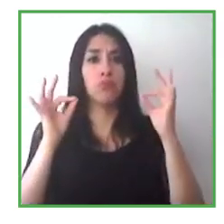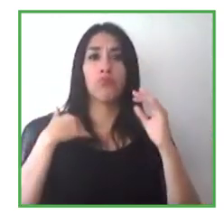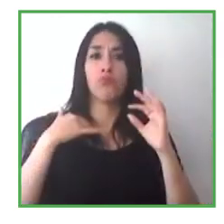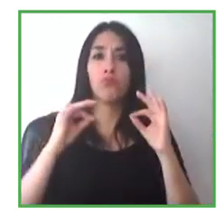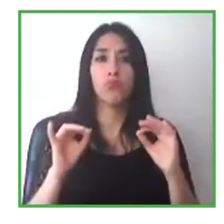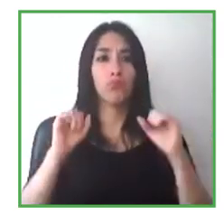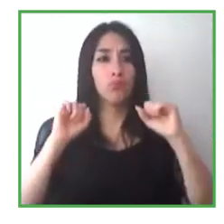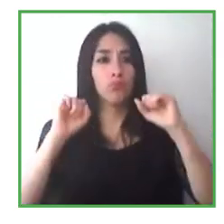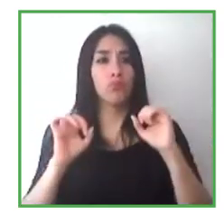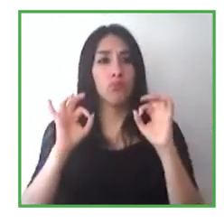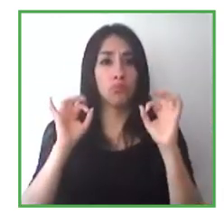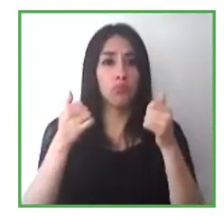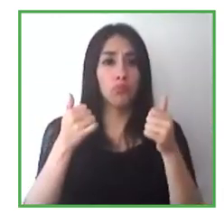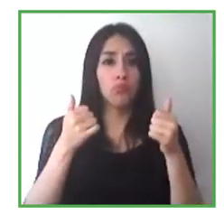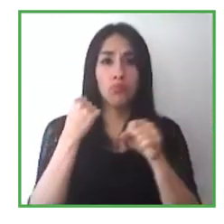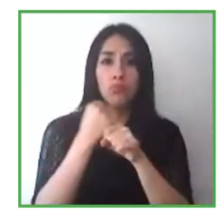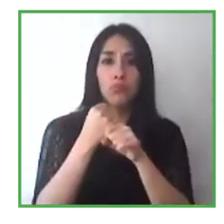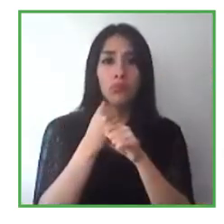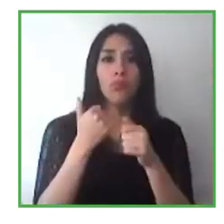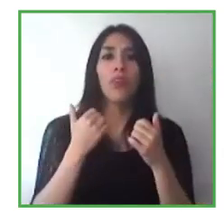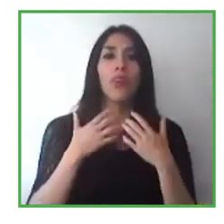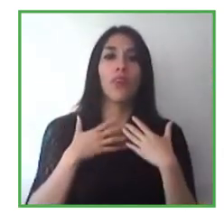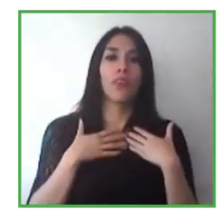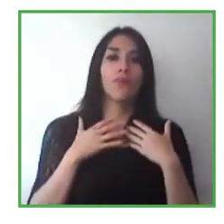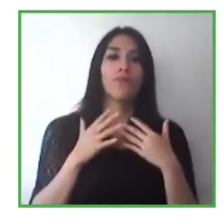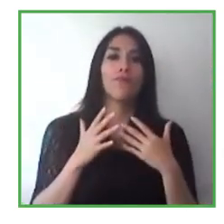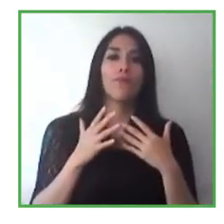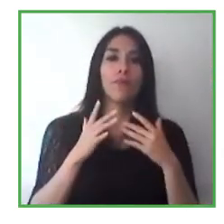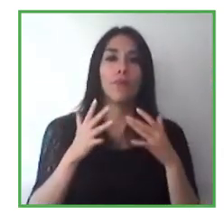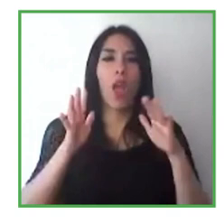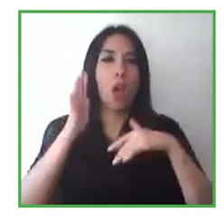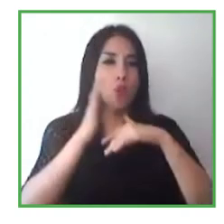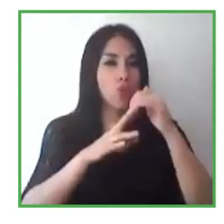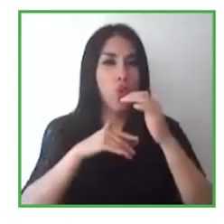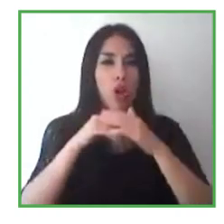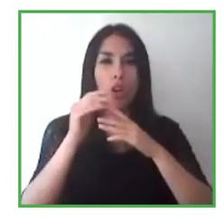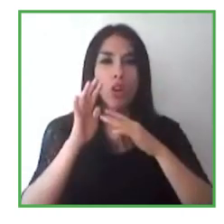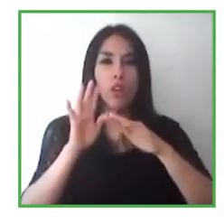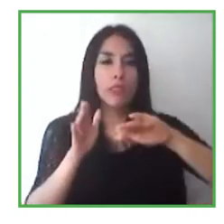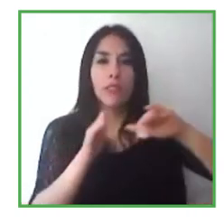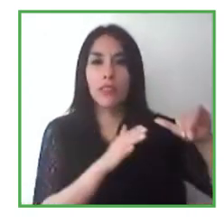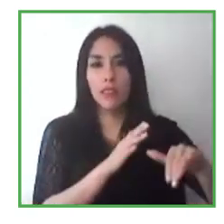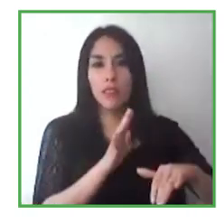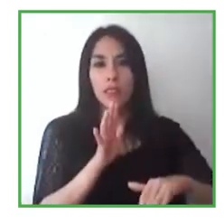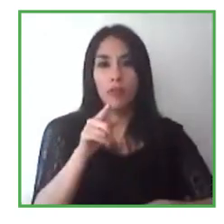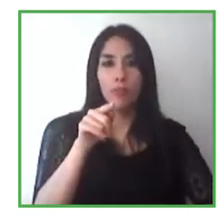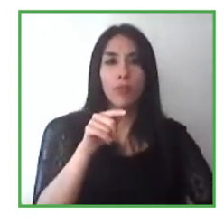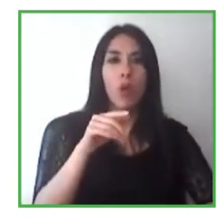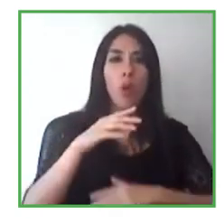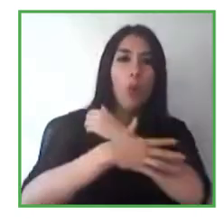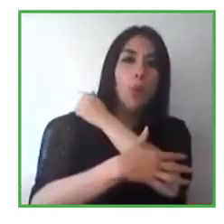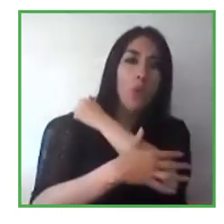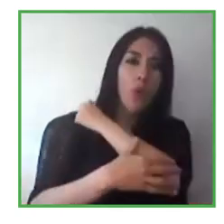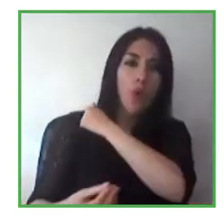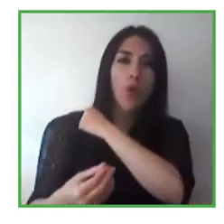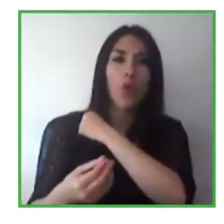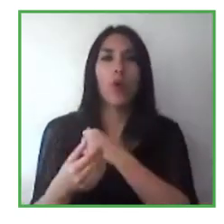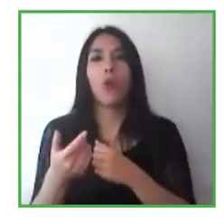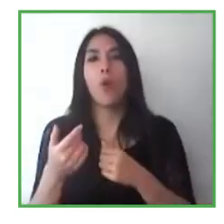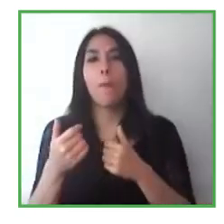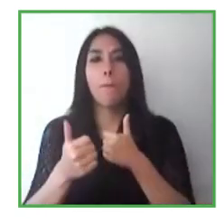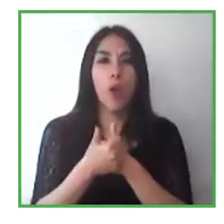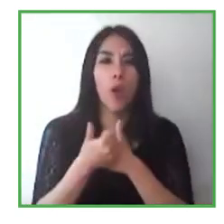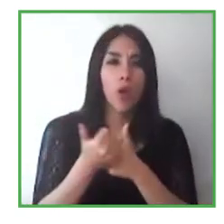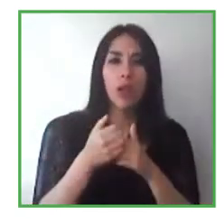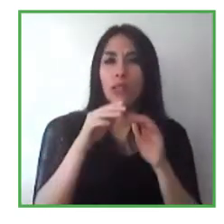exclude poor people who have a small apartment and to live with three in an apartment of